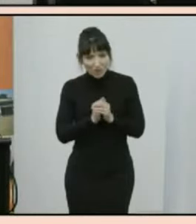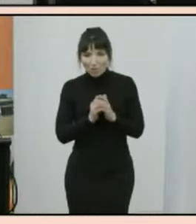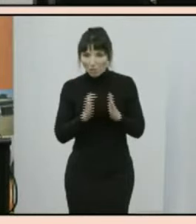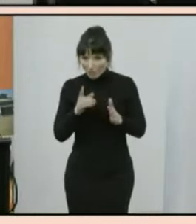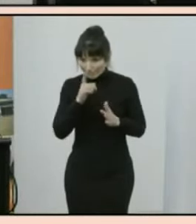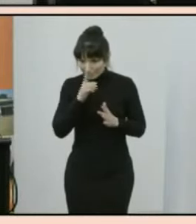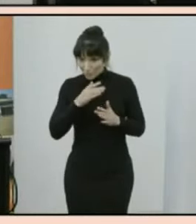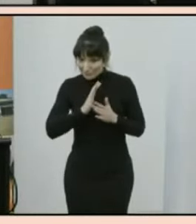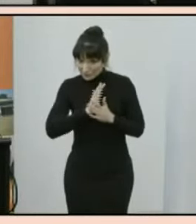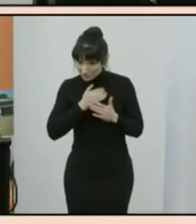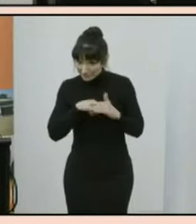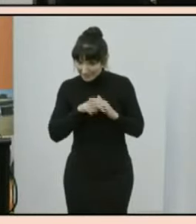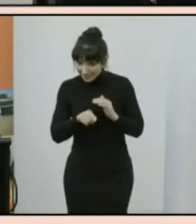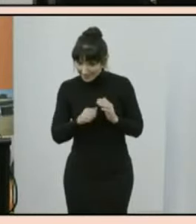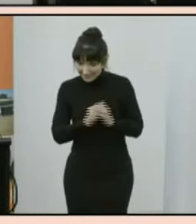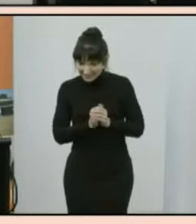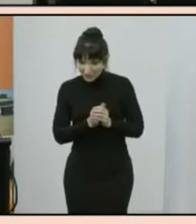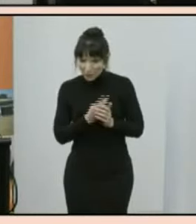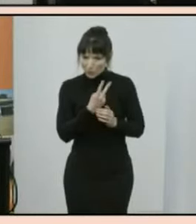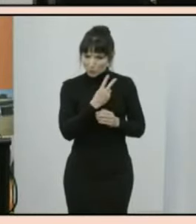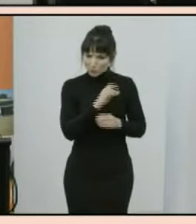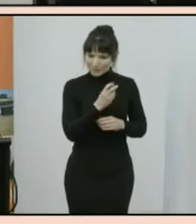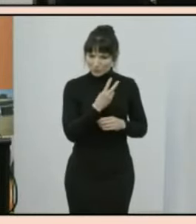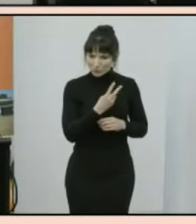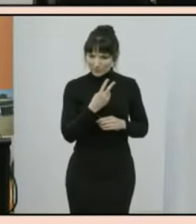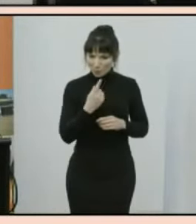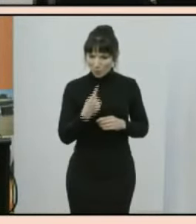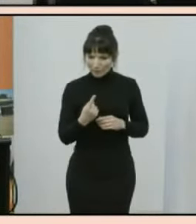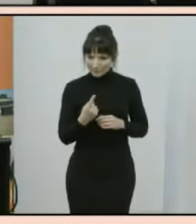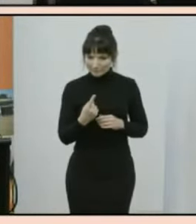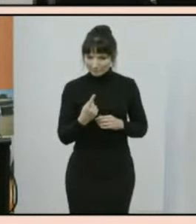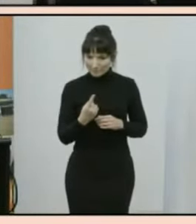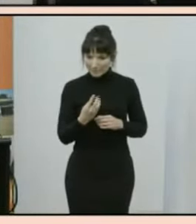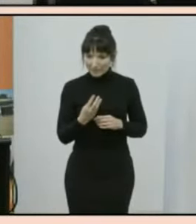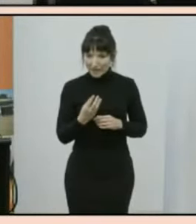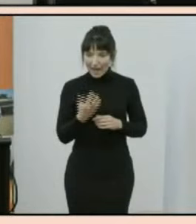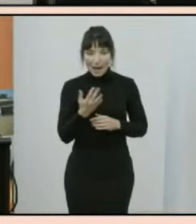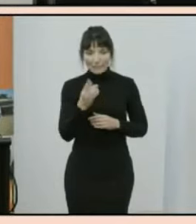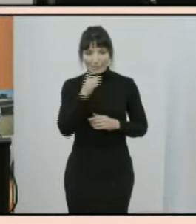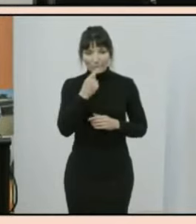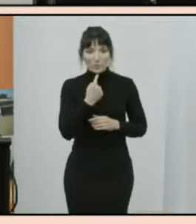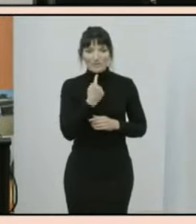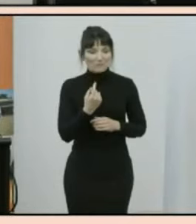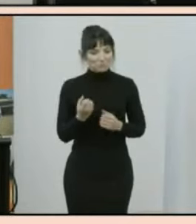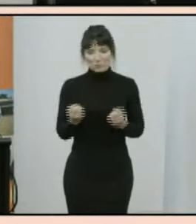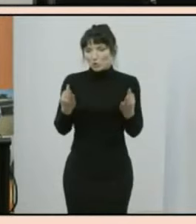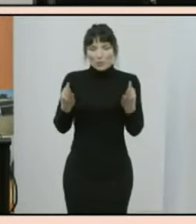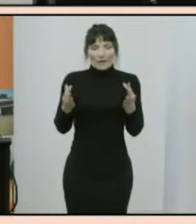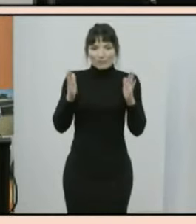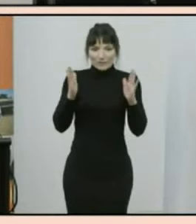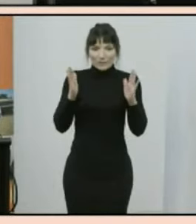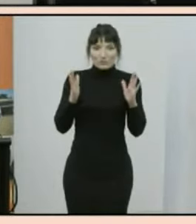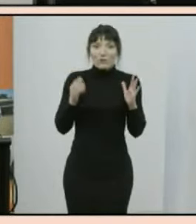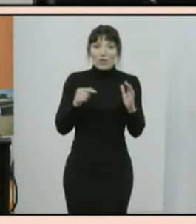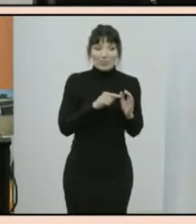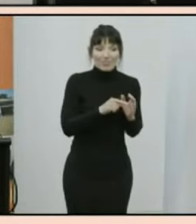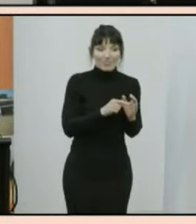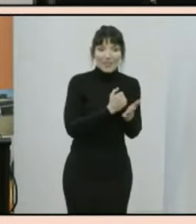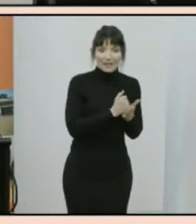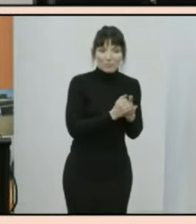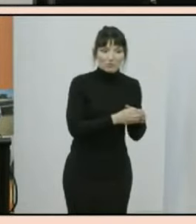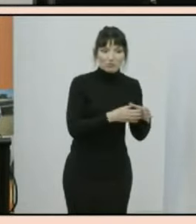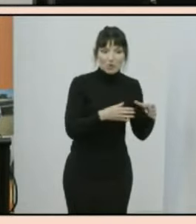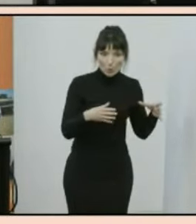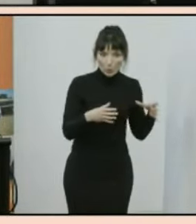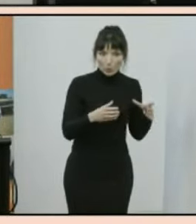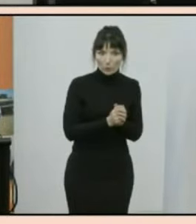in 2021 the number of people reporting no religious affiliation continued to grow and is now really nearly 40 percent of